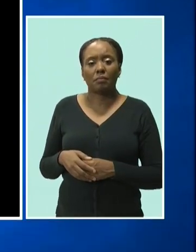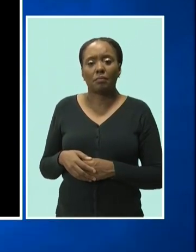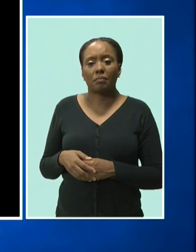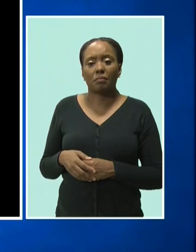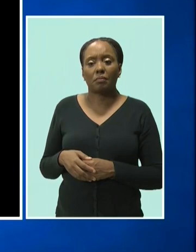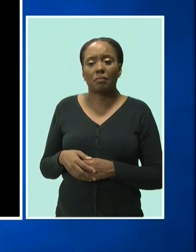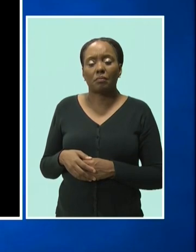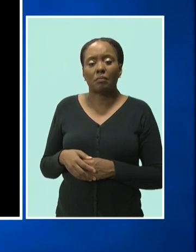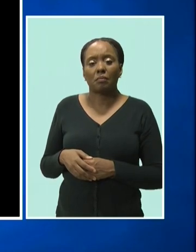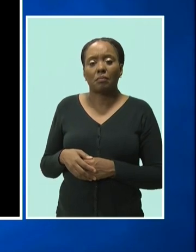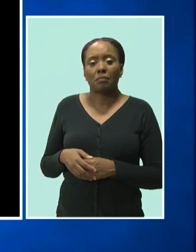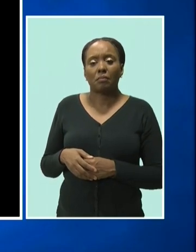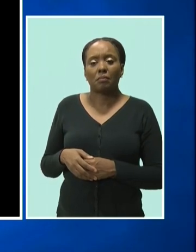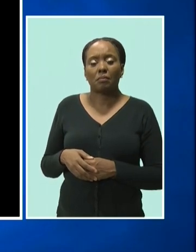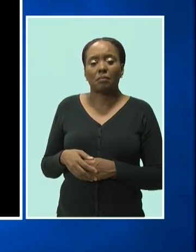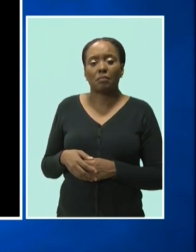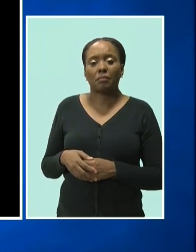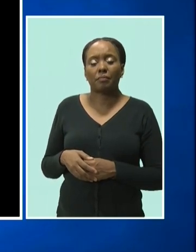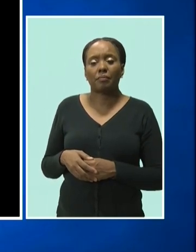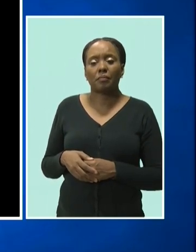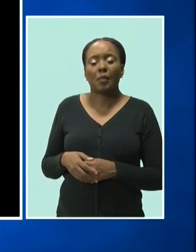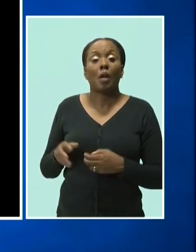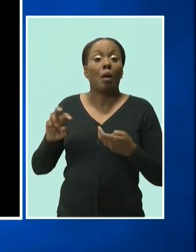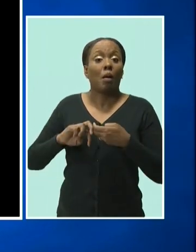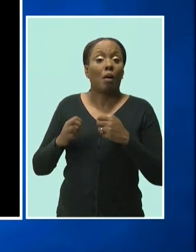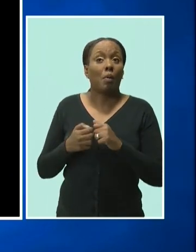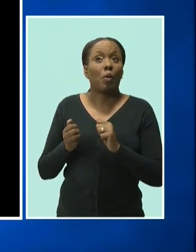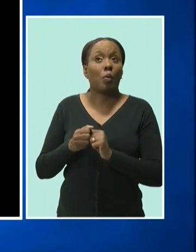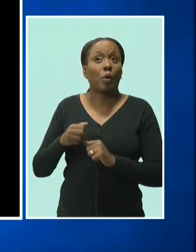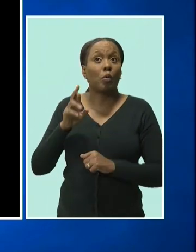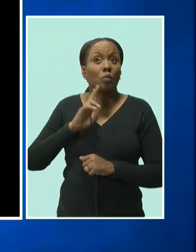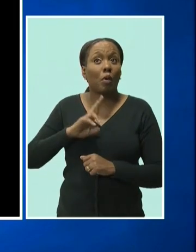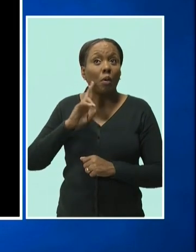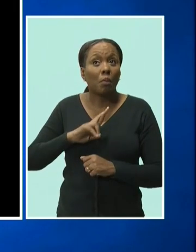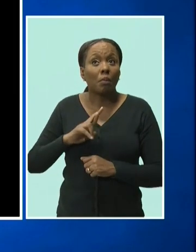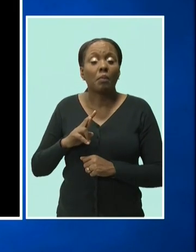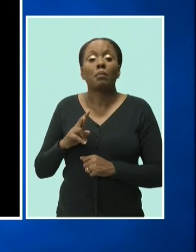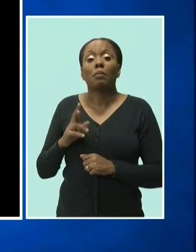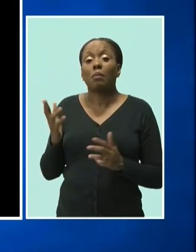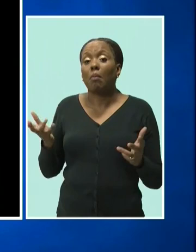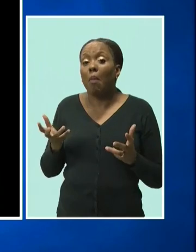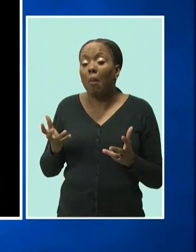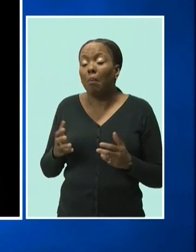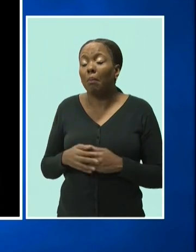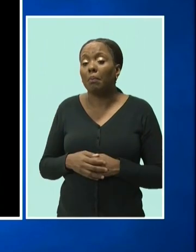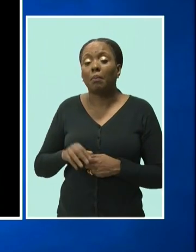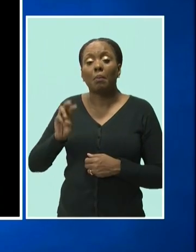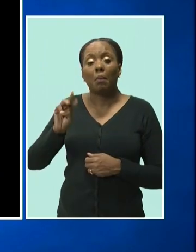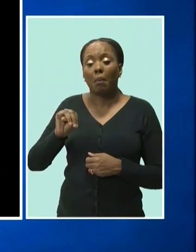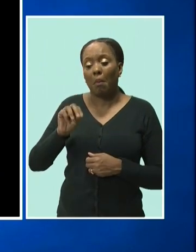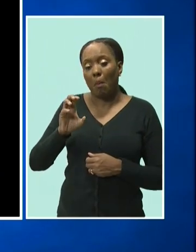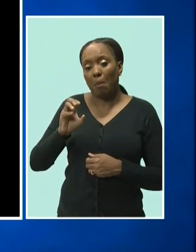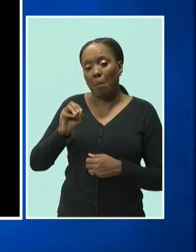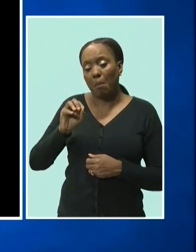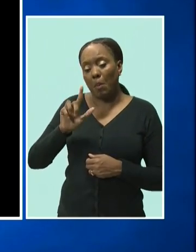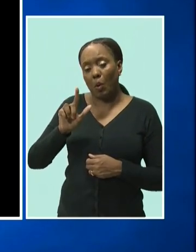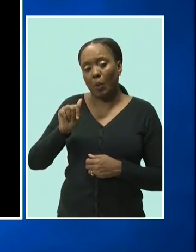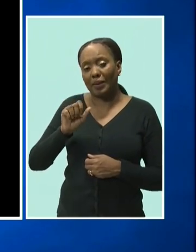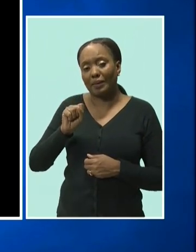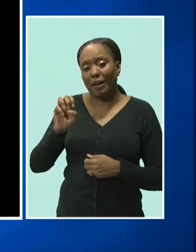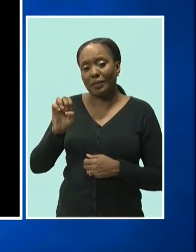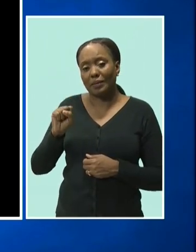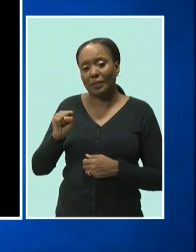The issue that we have with rum, however, is getting the molasses to make the rum. And in order